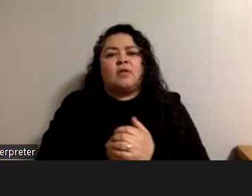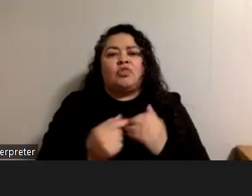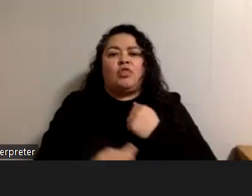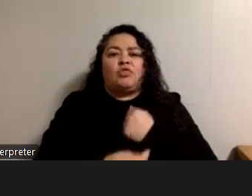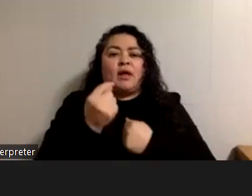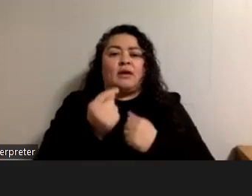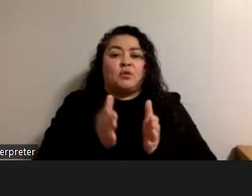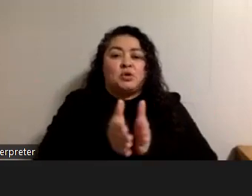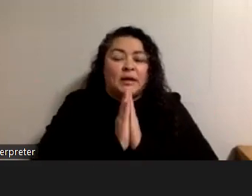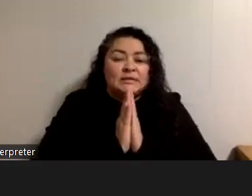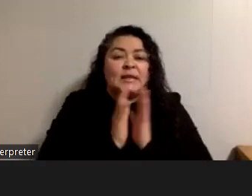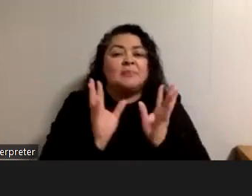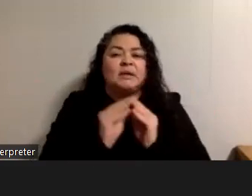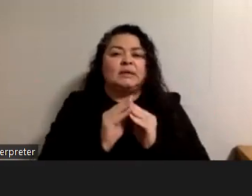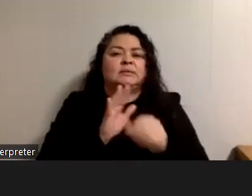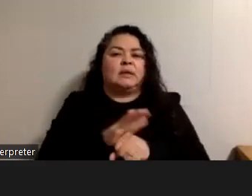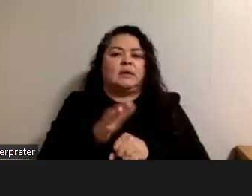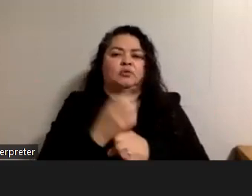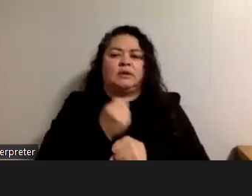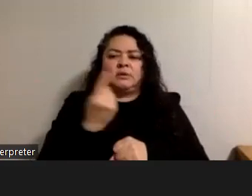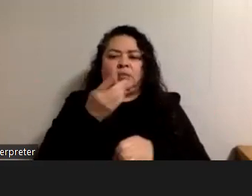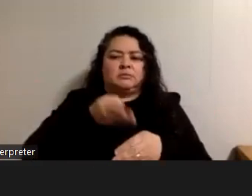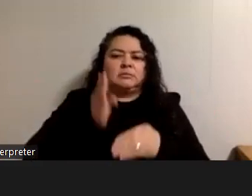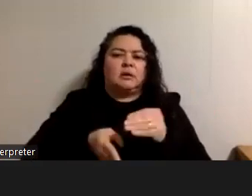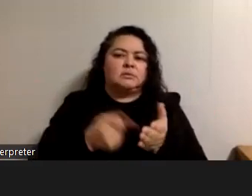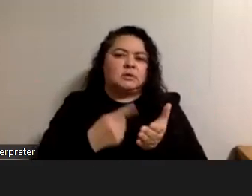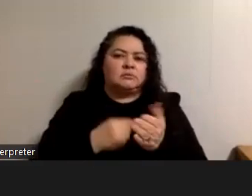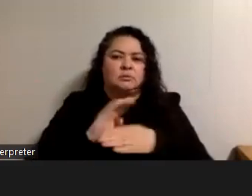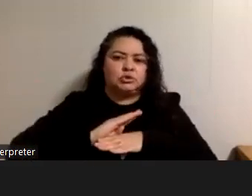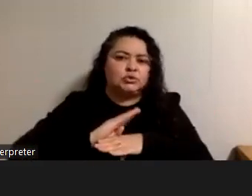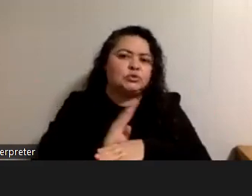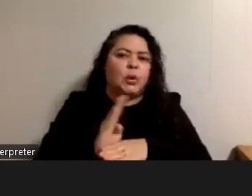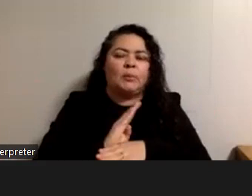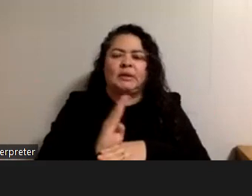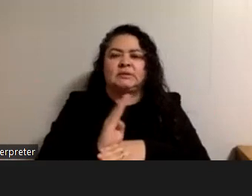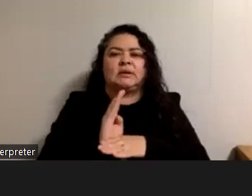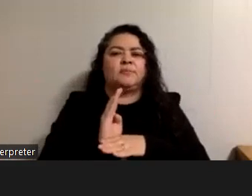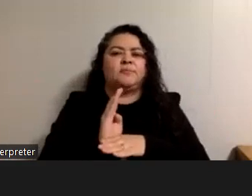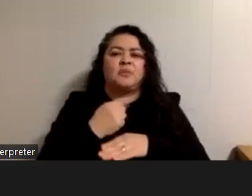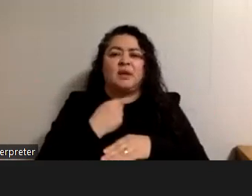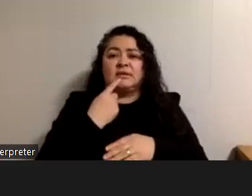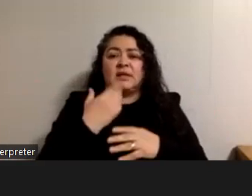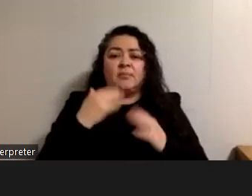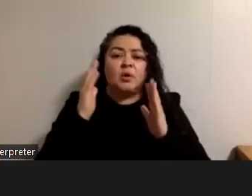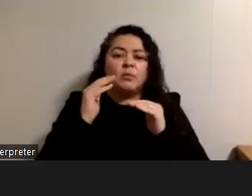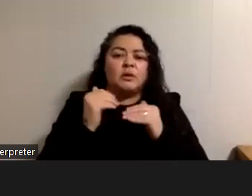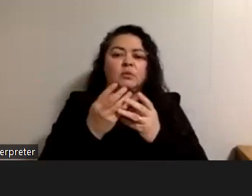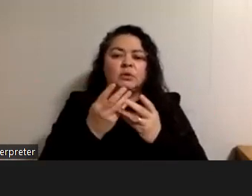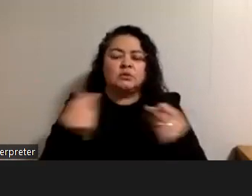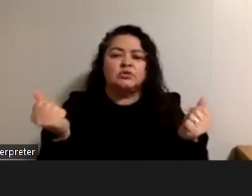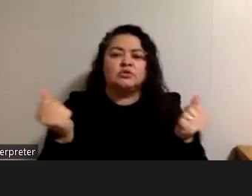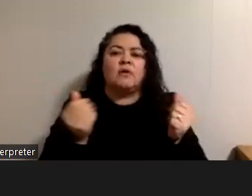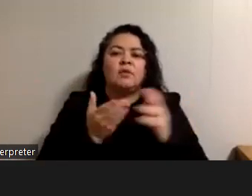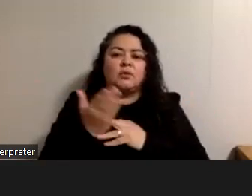requesting a meeting is enough to get something done sometimes because they're so busy like i could say i'm hoping we can resolve this through